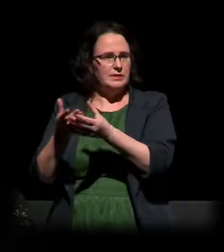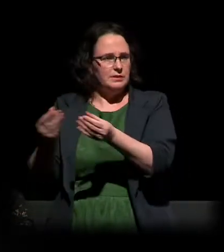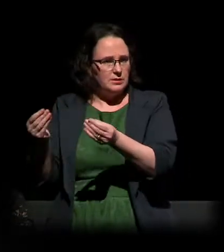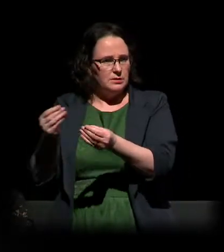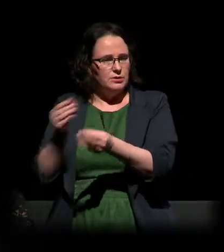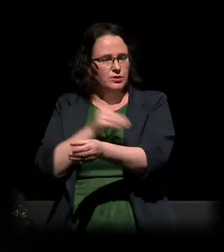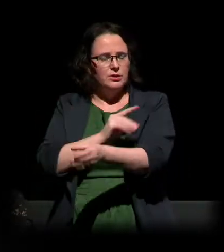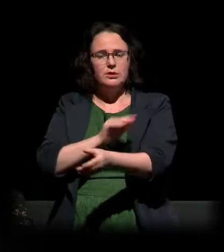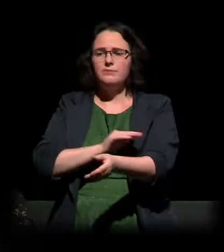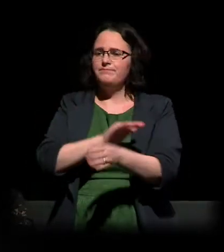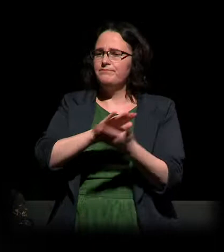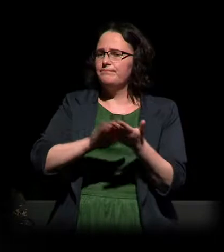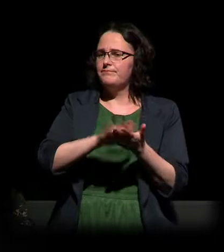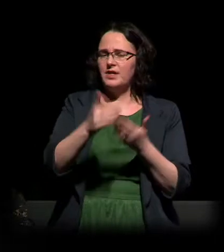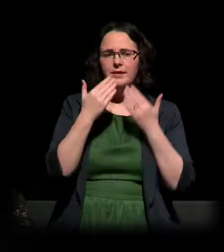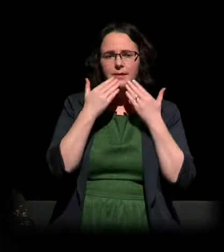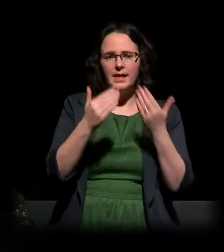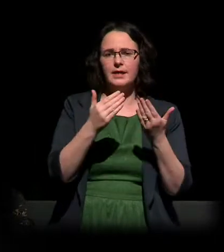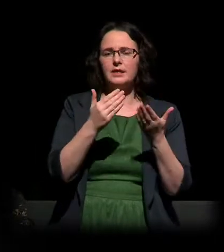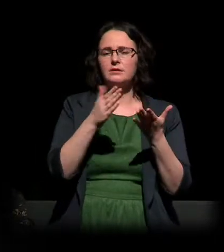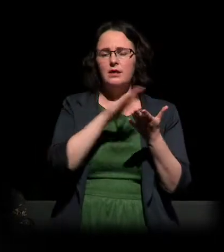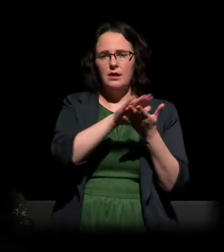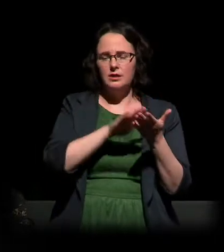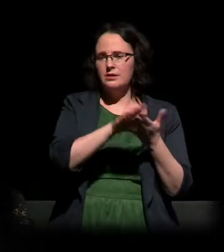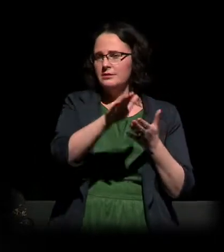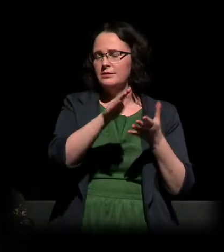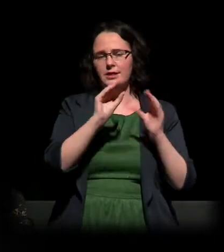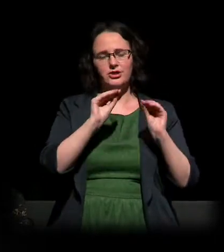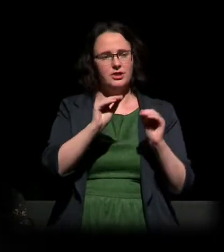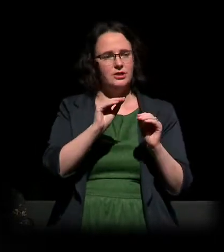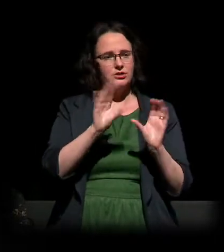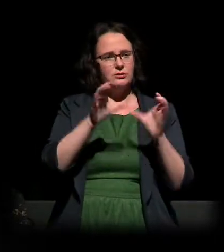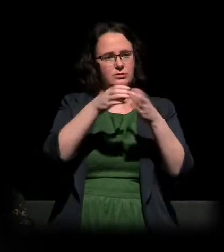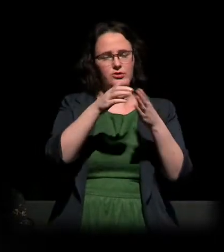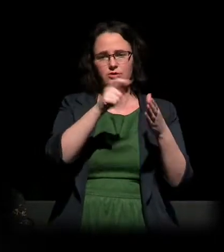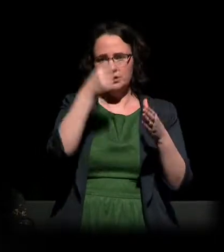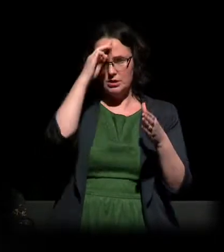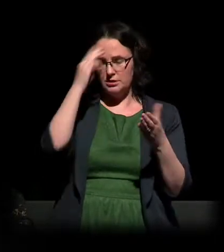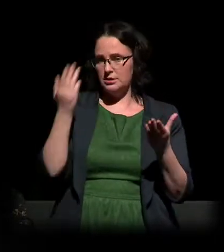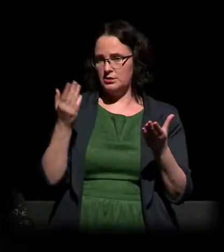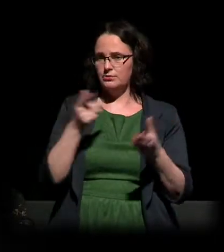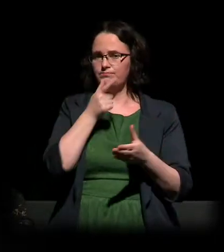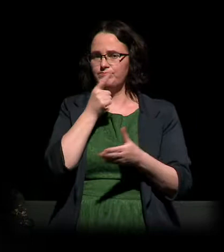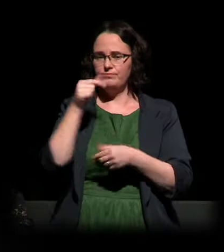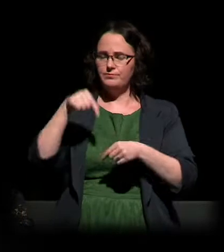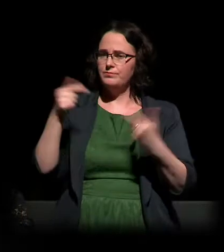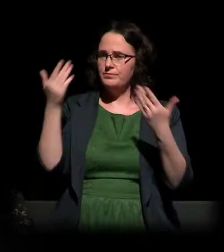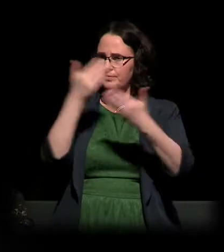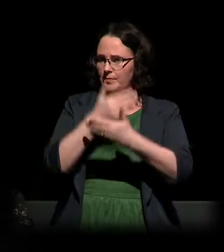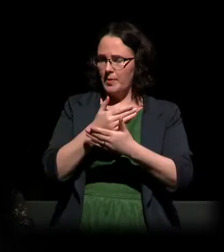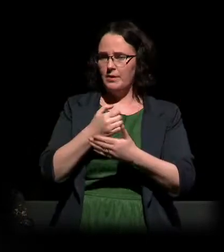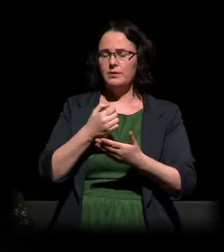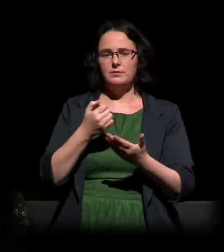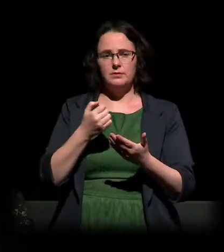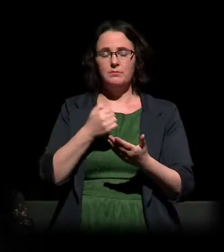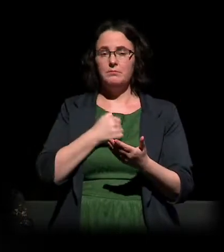the Holocaust Education Trust Ireland for the kind invitation to speak to you. This isn't my first time to attend